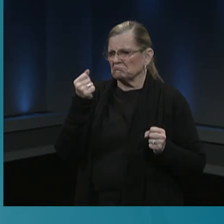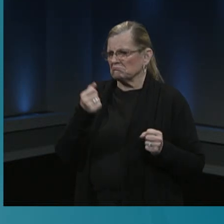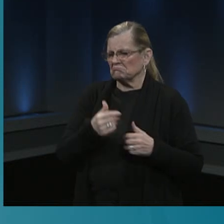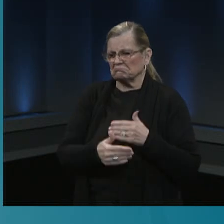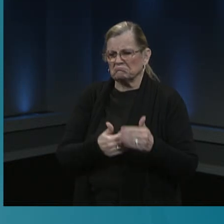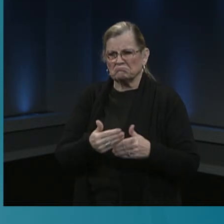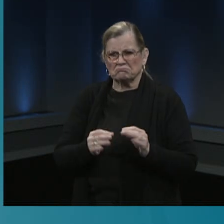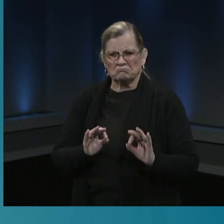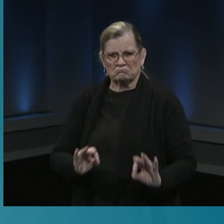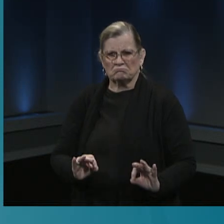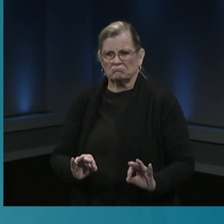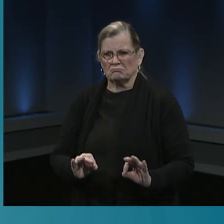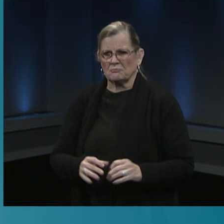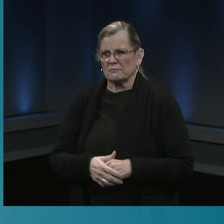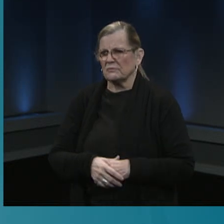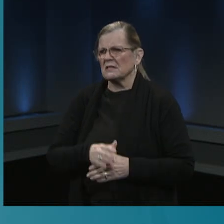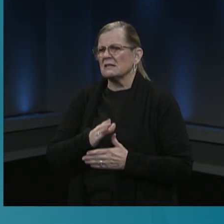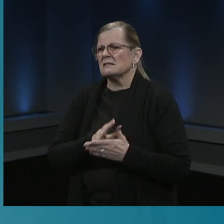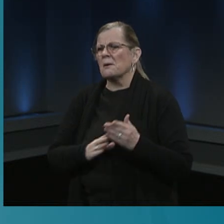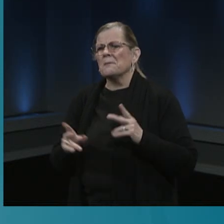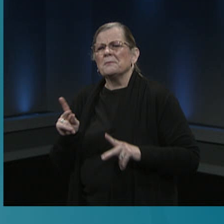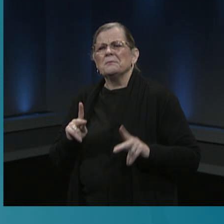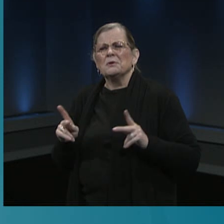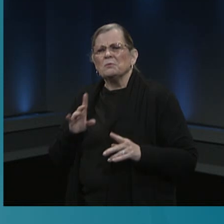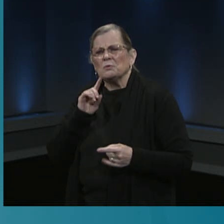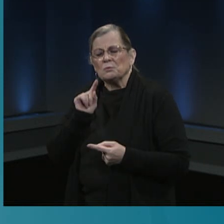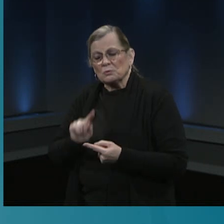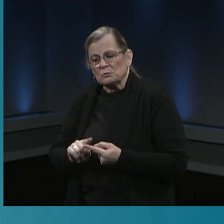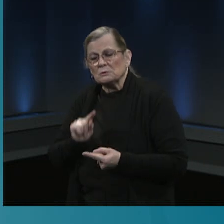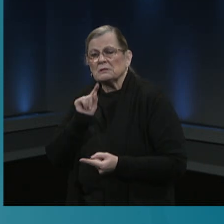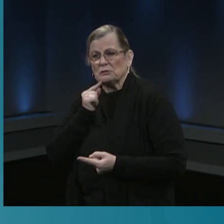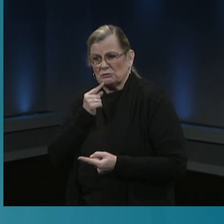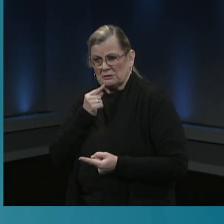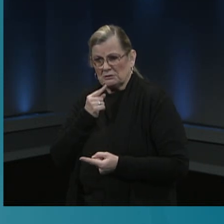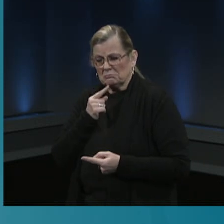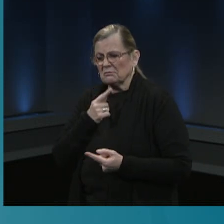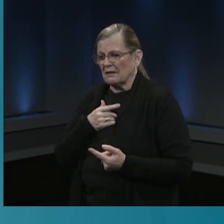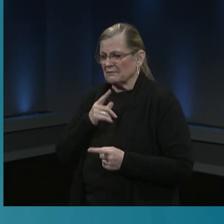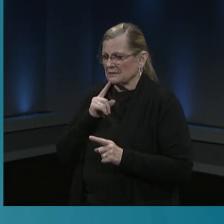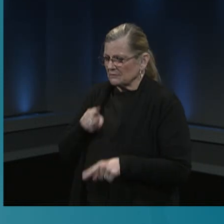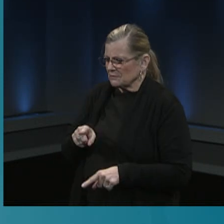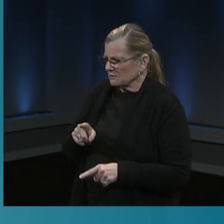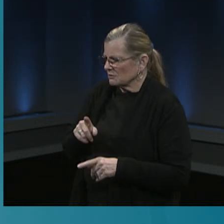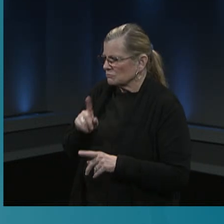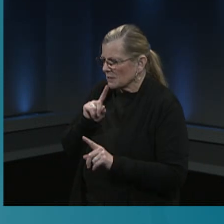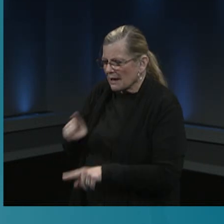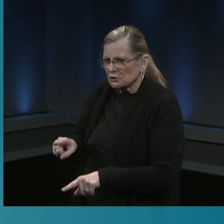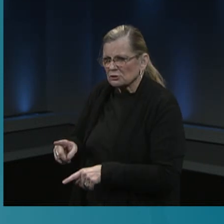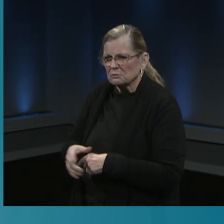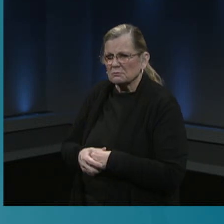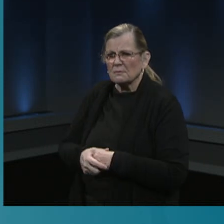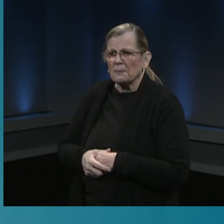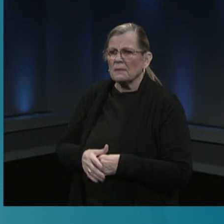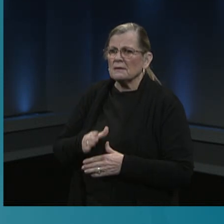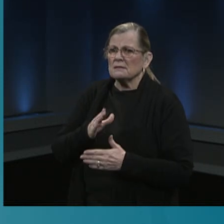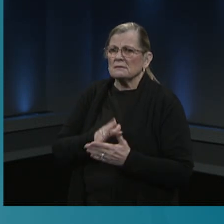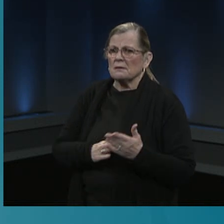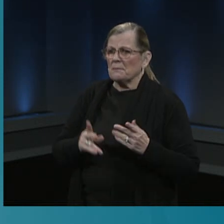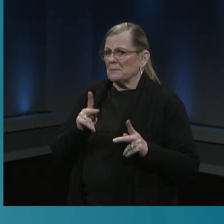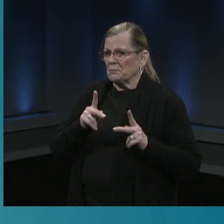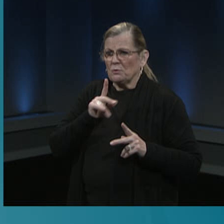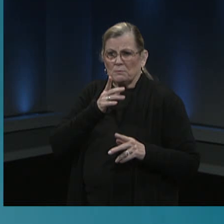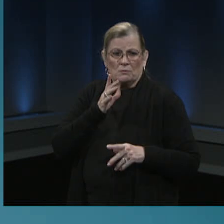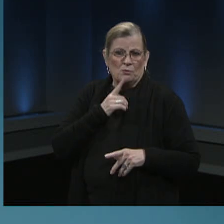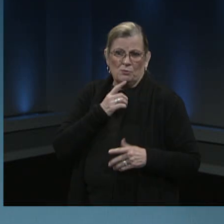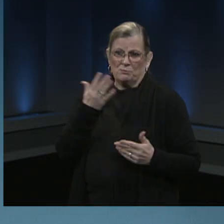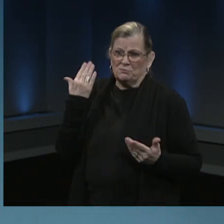had less severe allergic reactions to the vaccine. People who have had allergic reactions in the past to the COVID